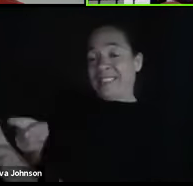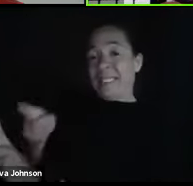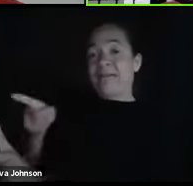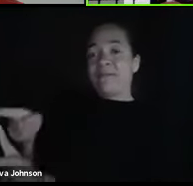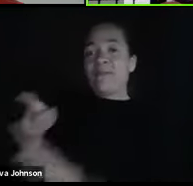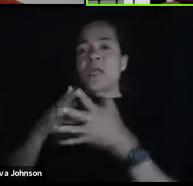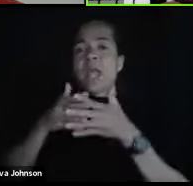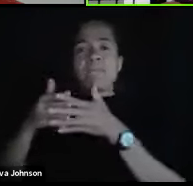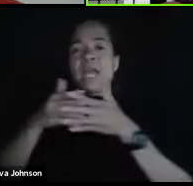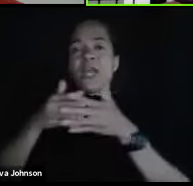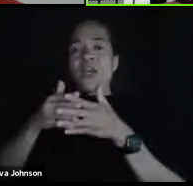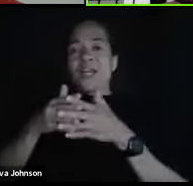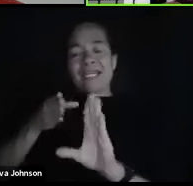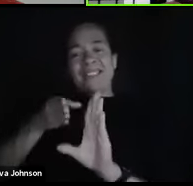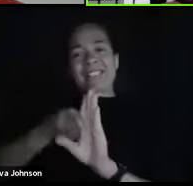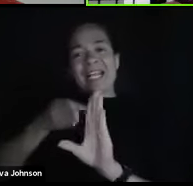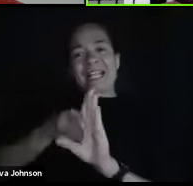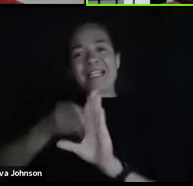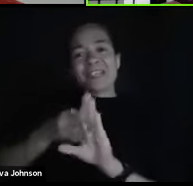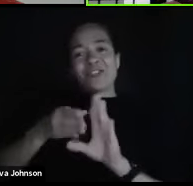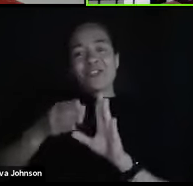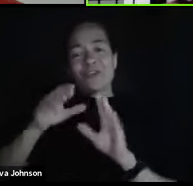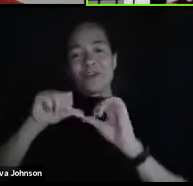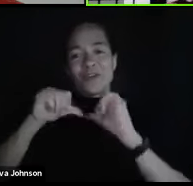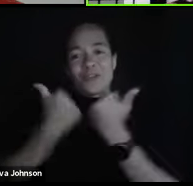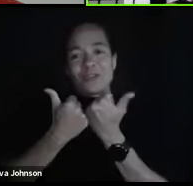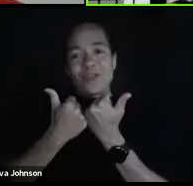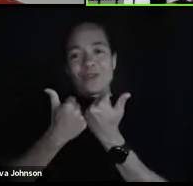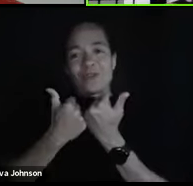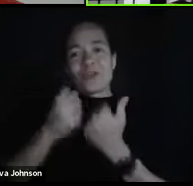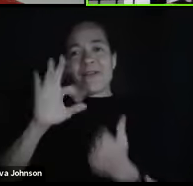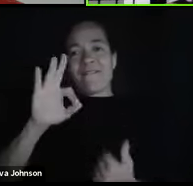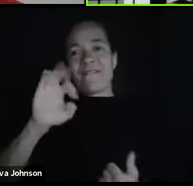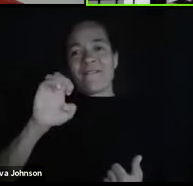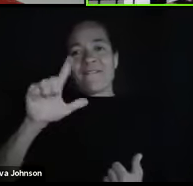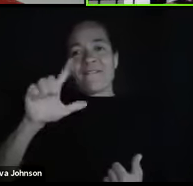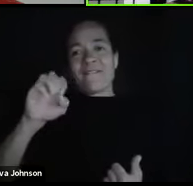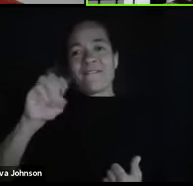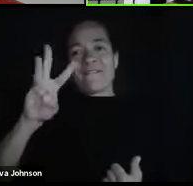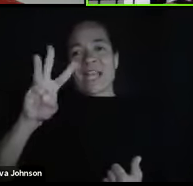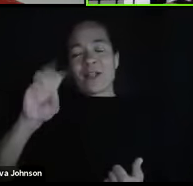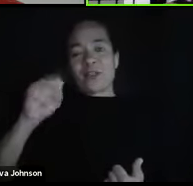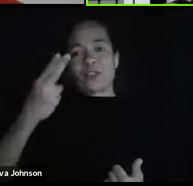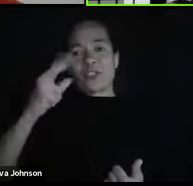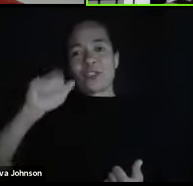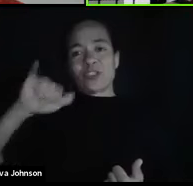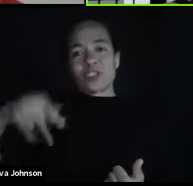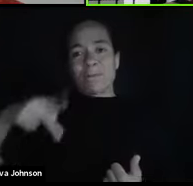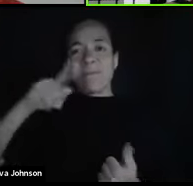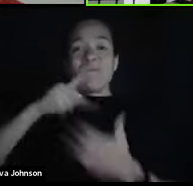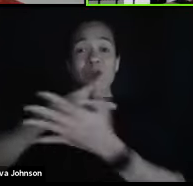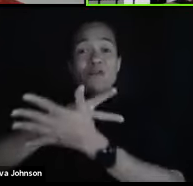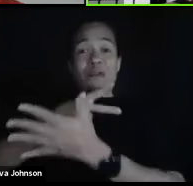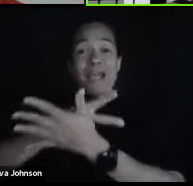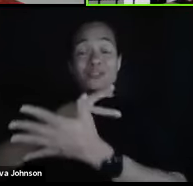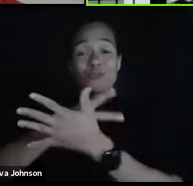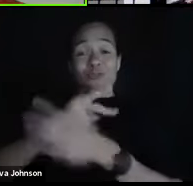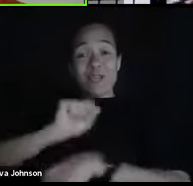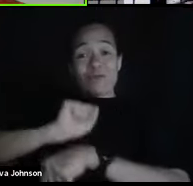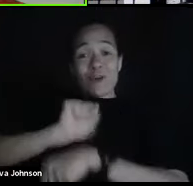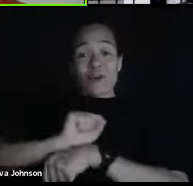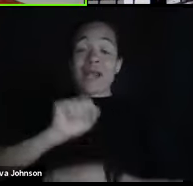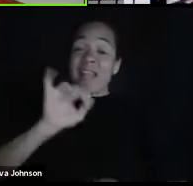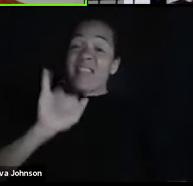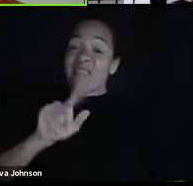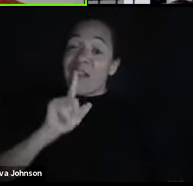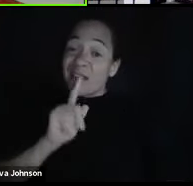Association Fellowship for graduate work. Wow. And he, and let me tell you, that is a